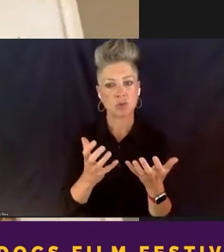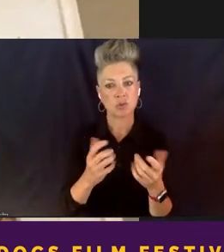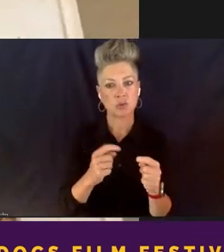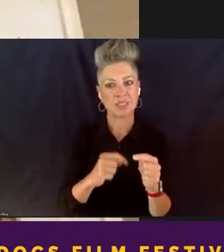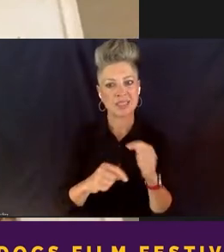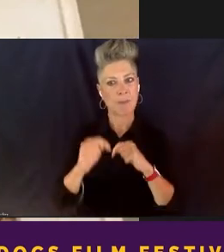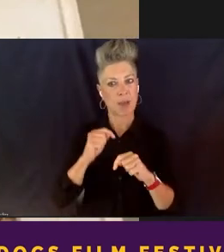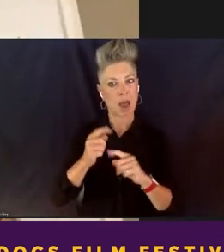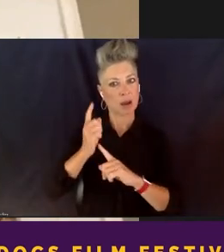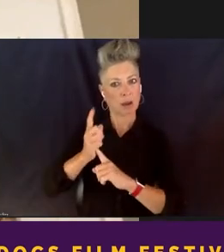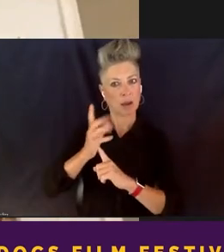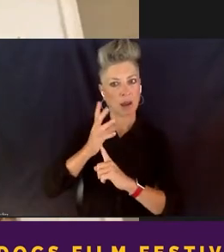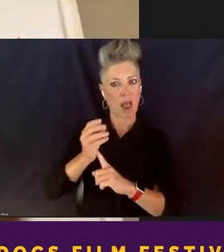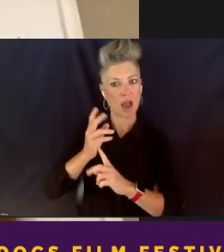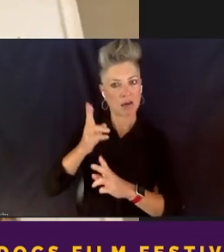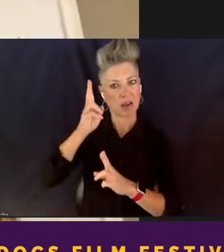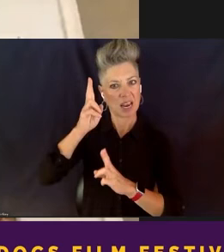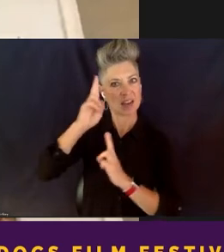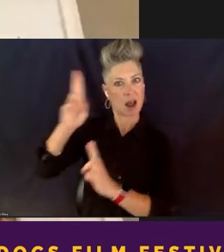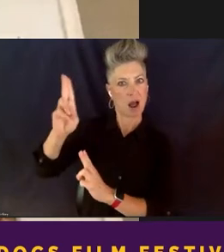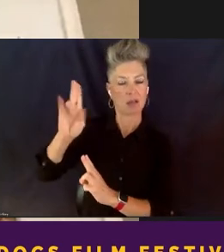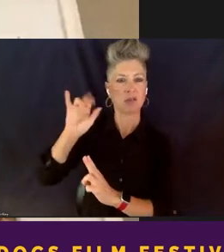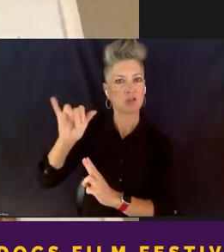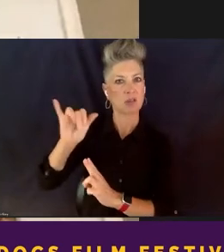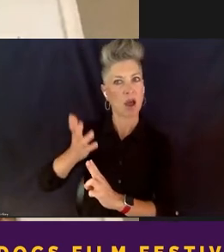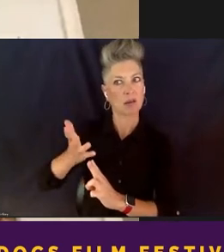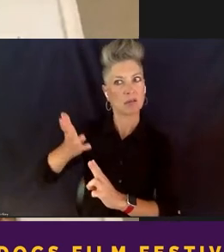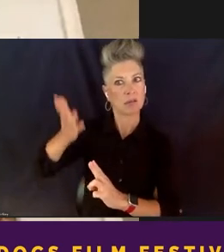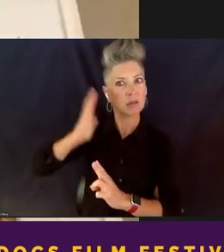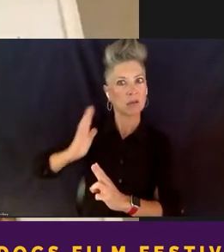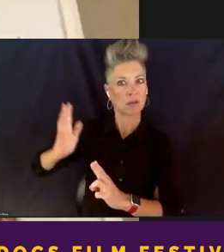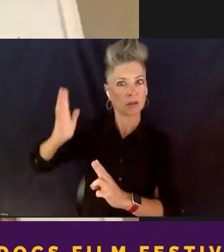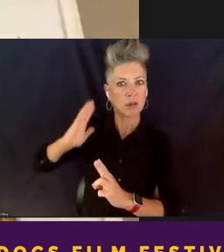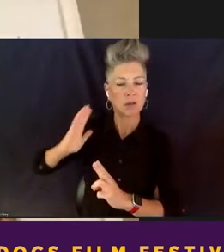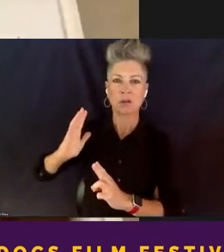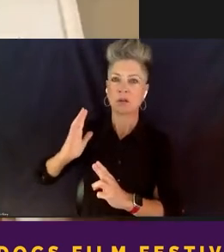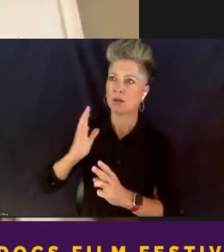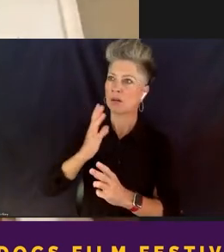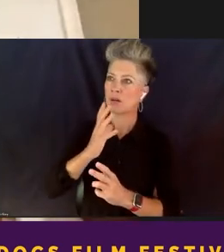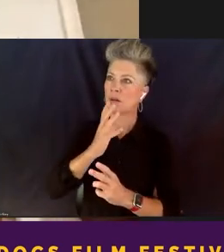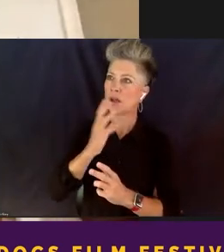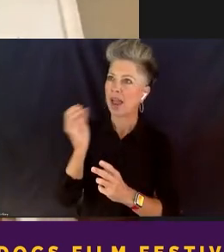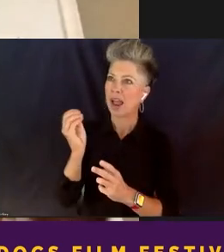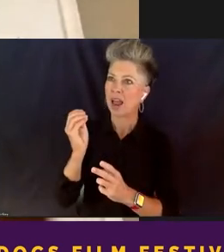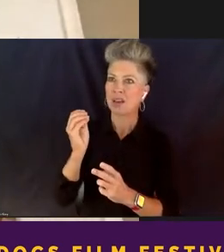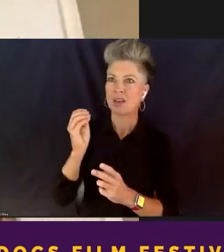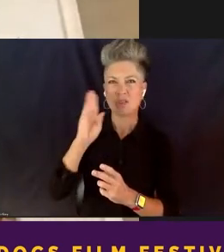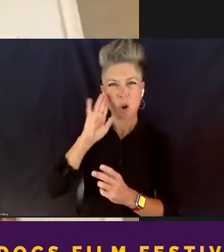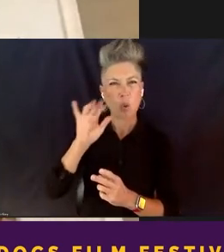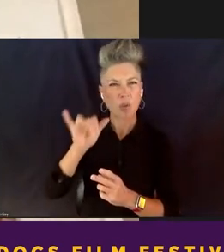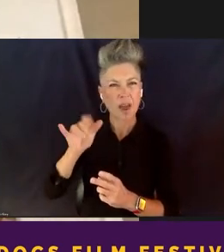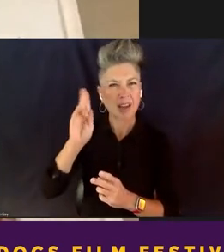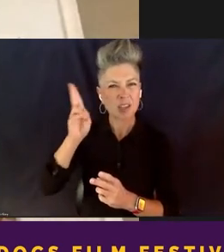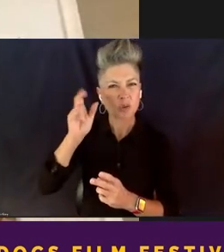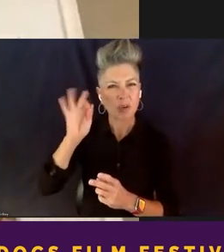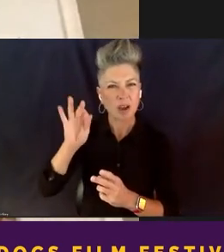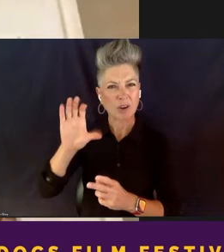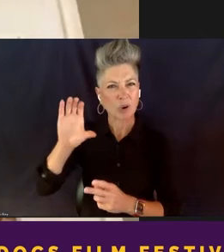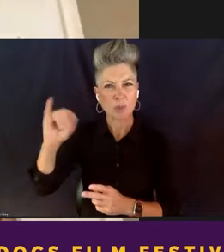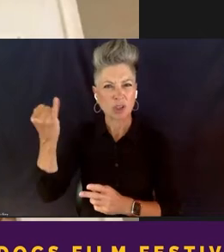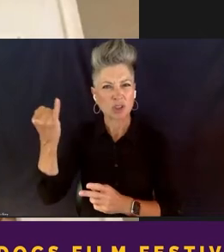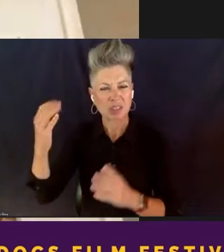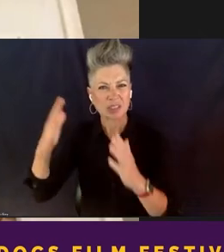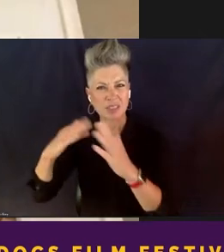that, you know, hierarchy that's above our criminal justice system that really doesn't tie to